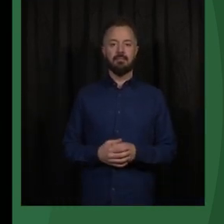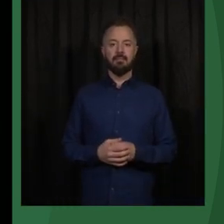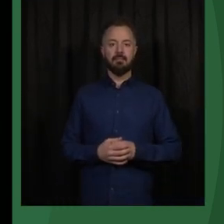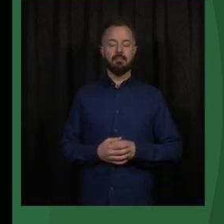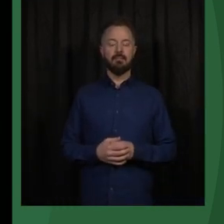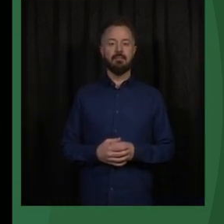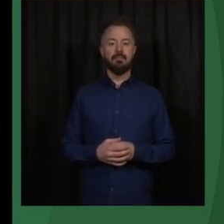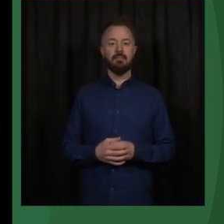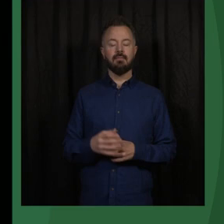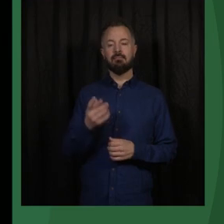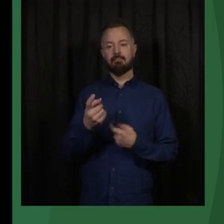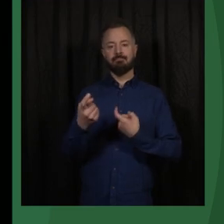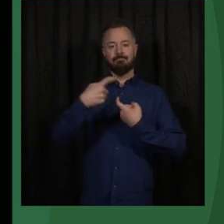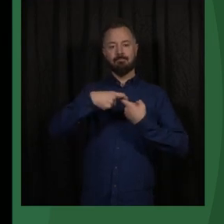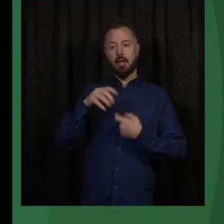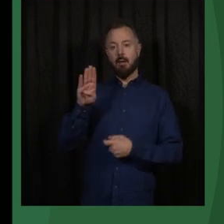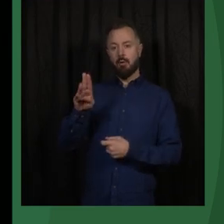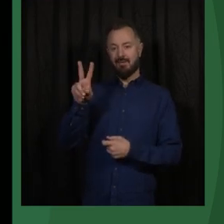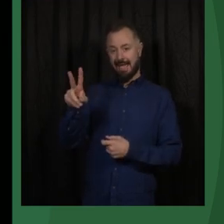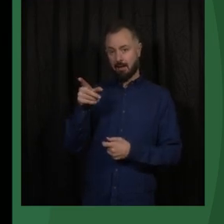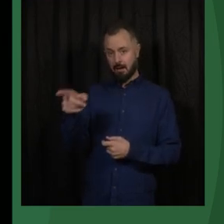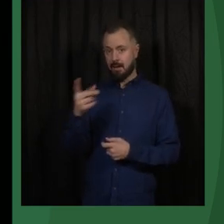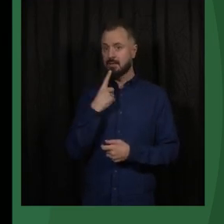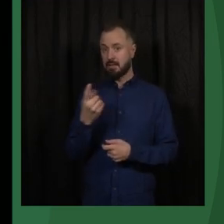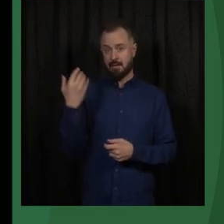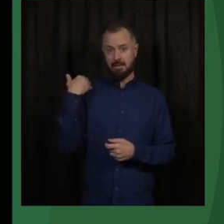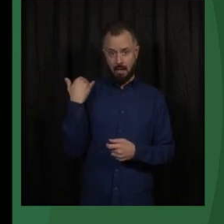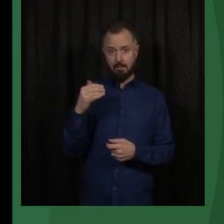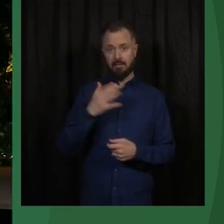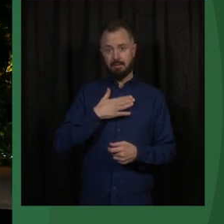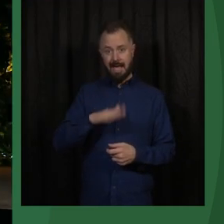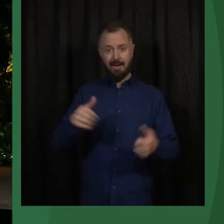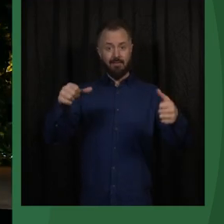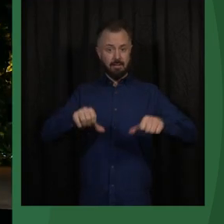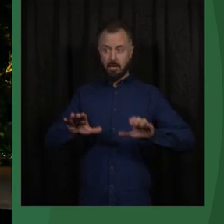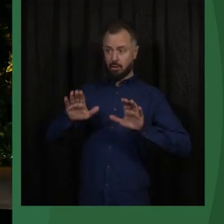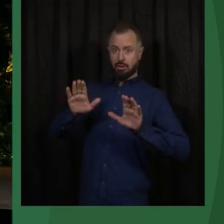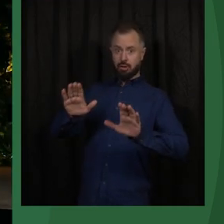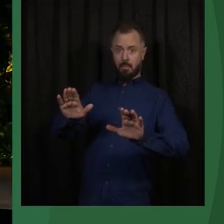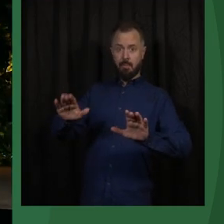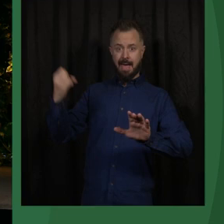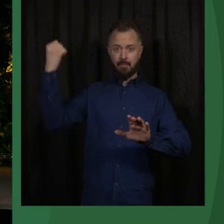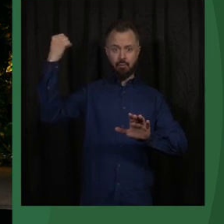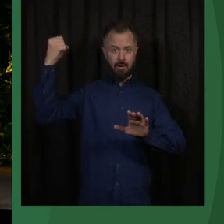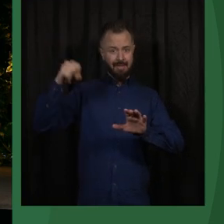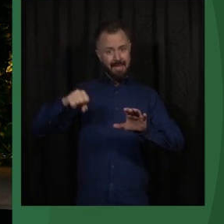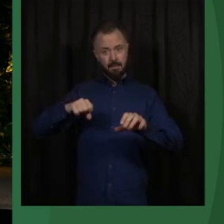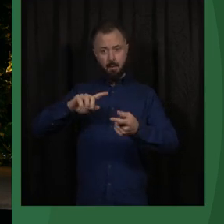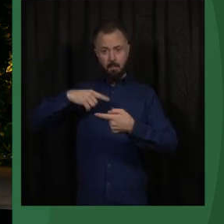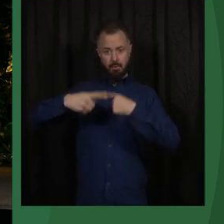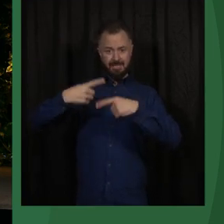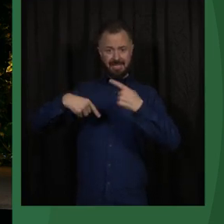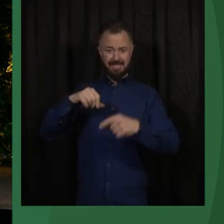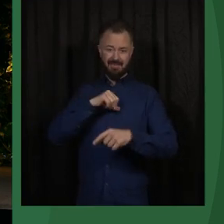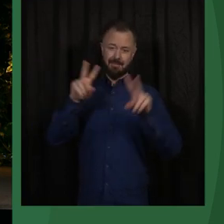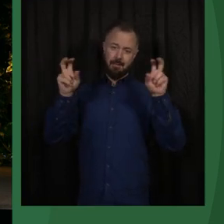So let's pick up on Bord Vega said that it's difficult to to stop autocratization process once the ball